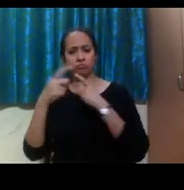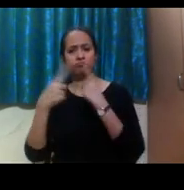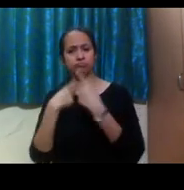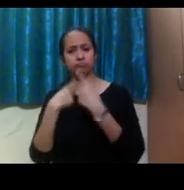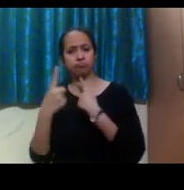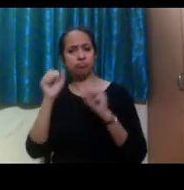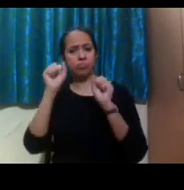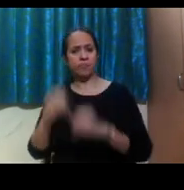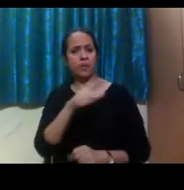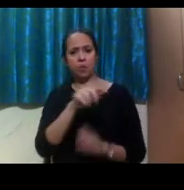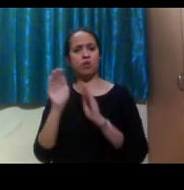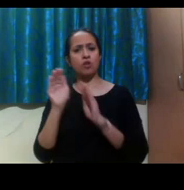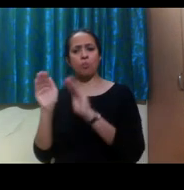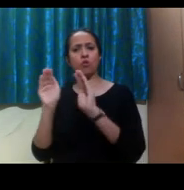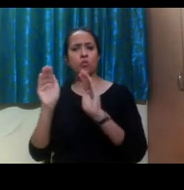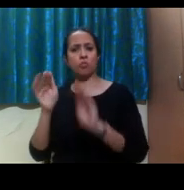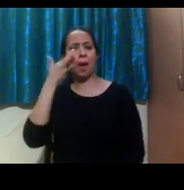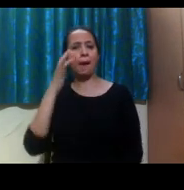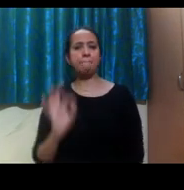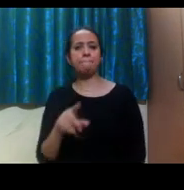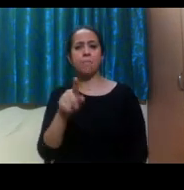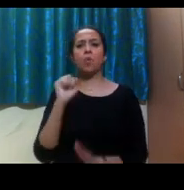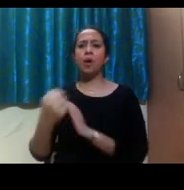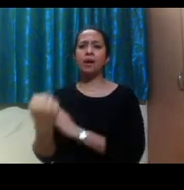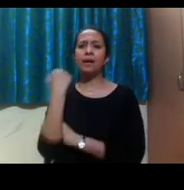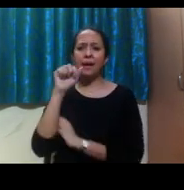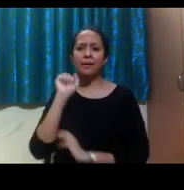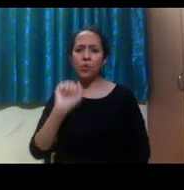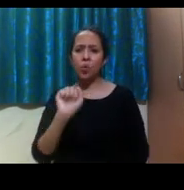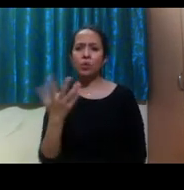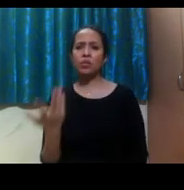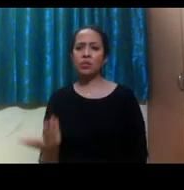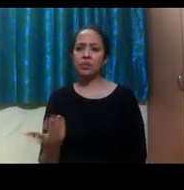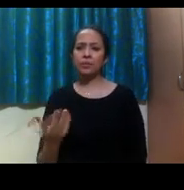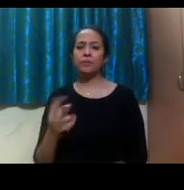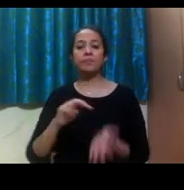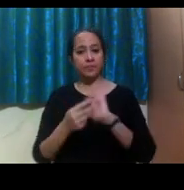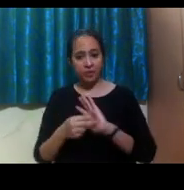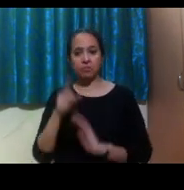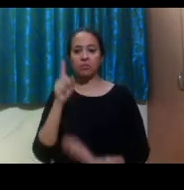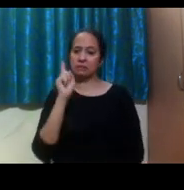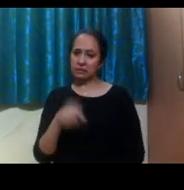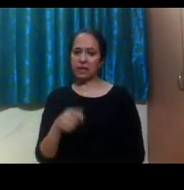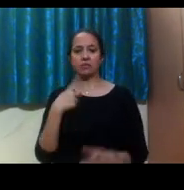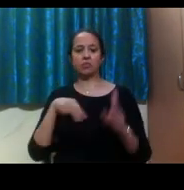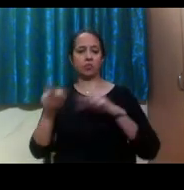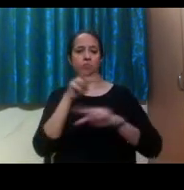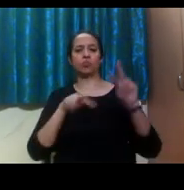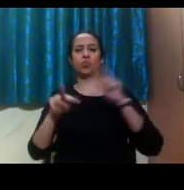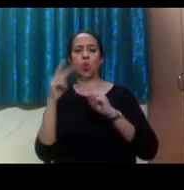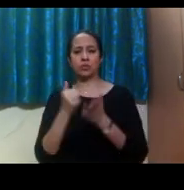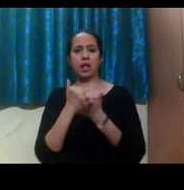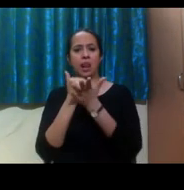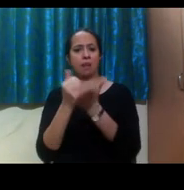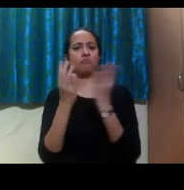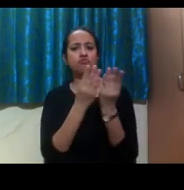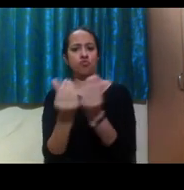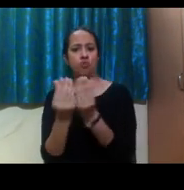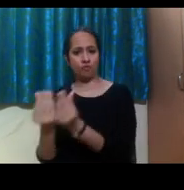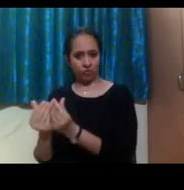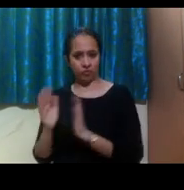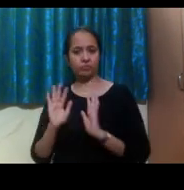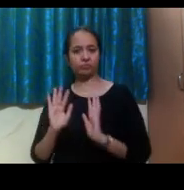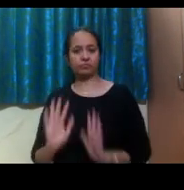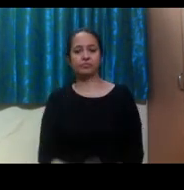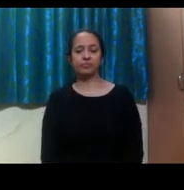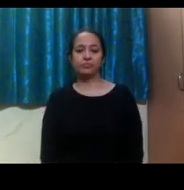to help you document that, but also report that to the equity and compliance officer immediately, so that it can be resolved.